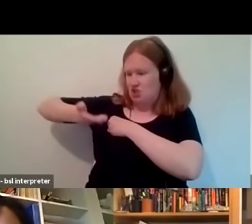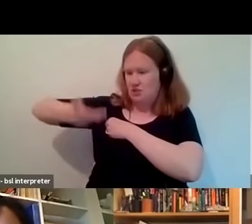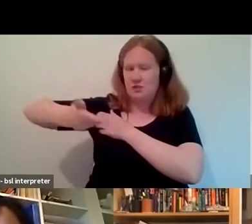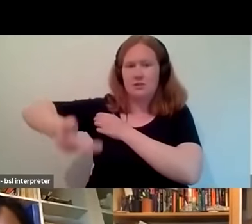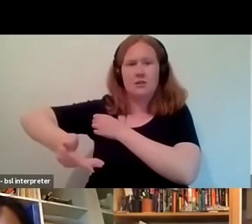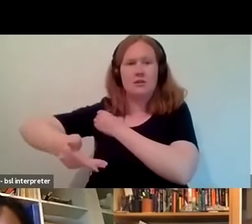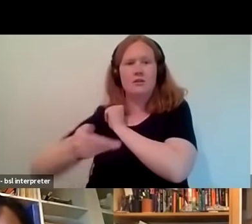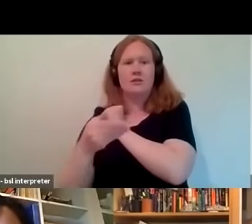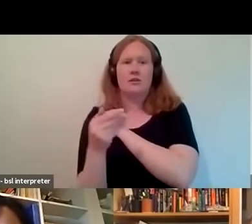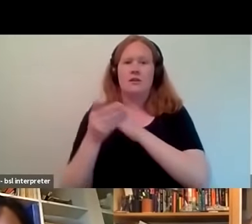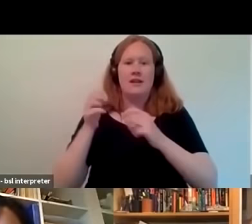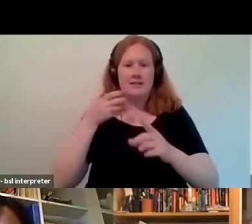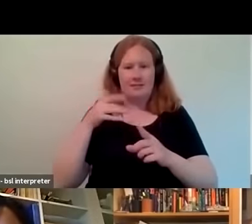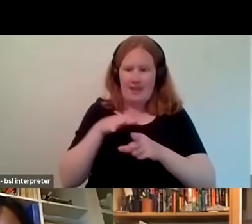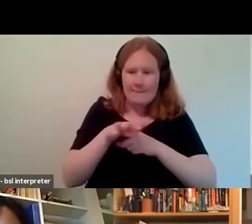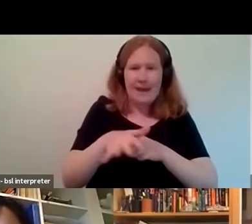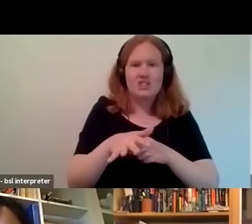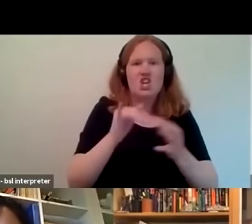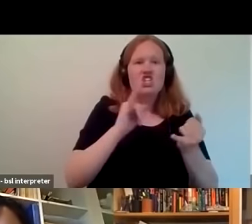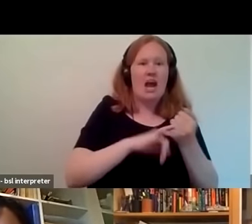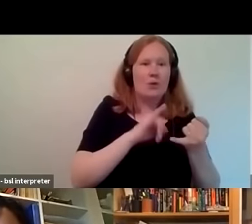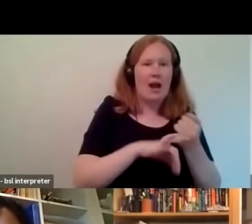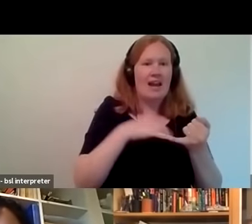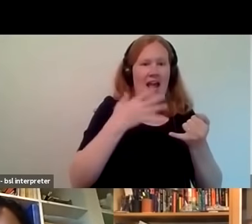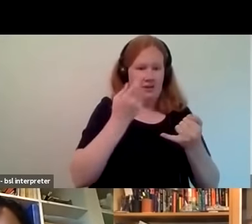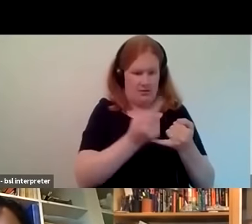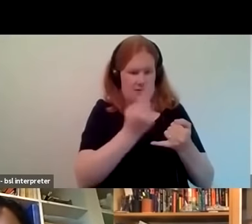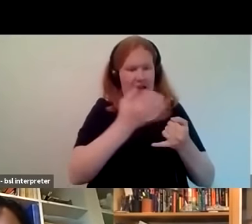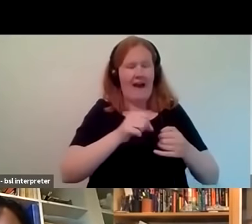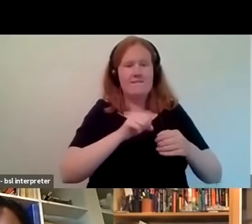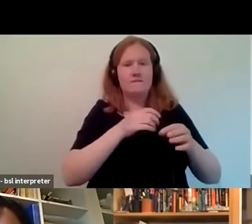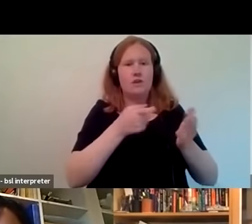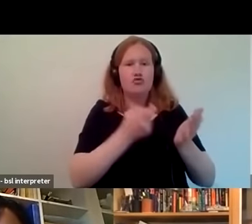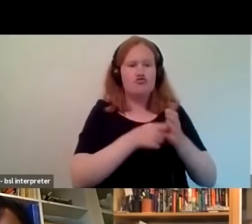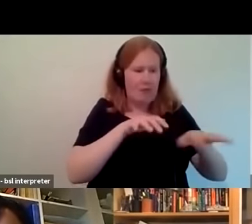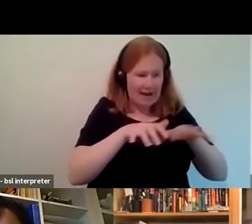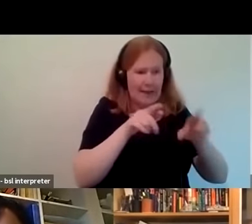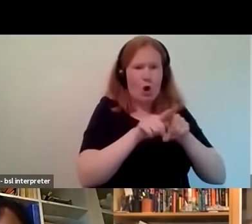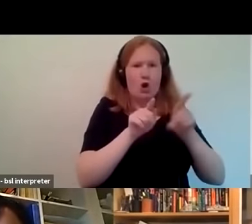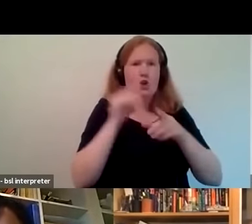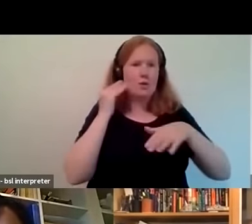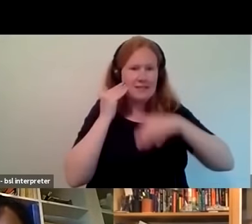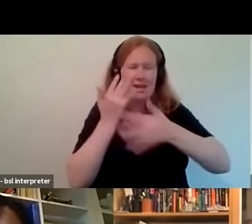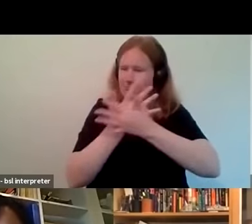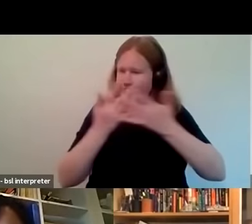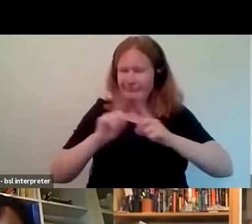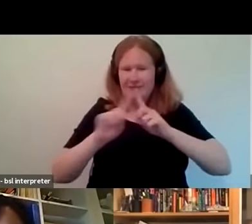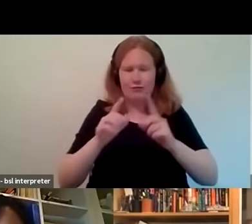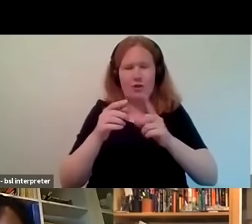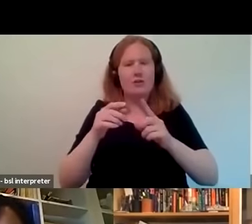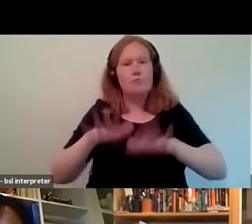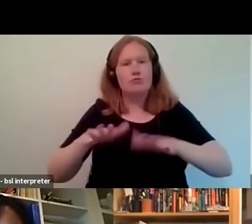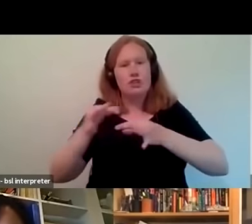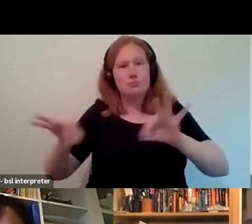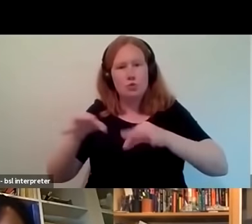intergenerational approach so shywan plays reggae but she actually djs in all different genres of black british music um so it was really